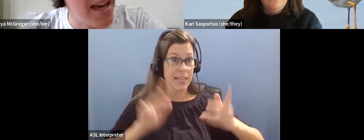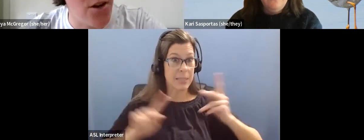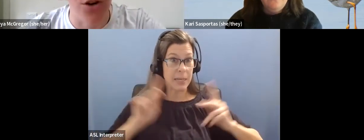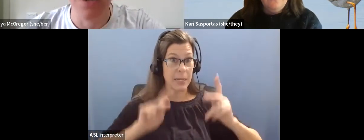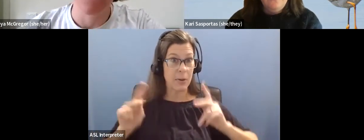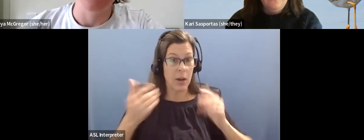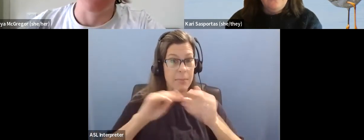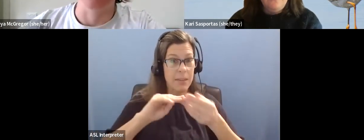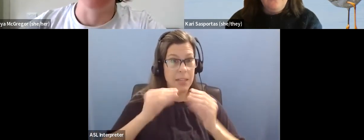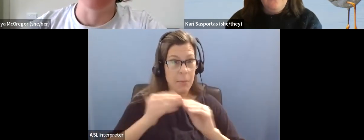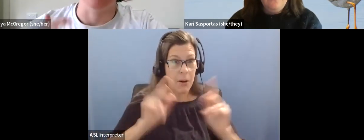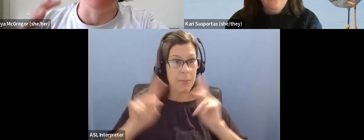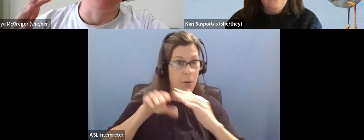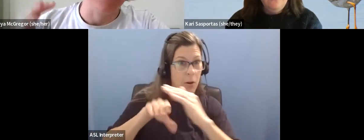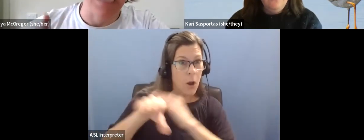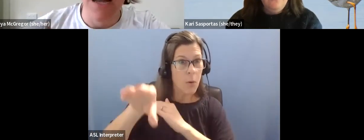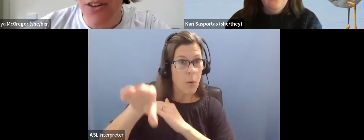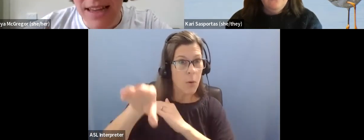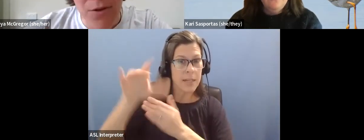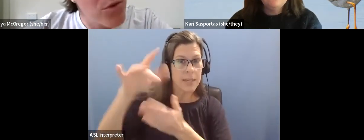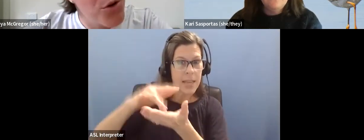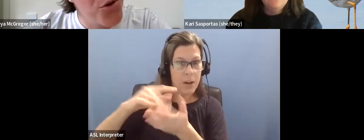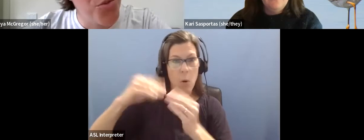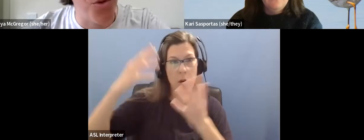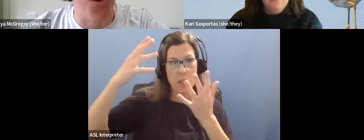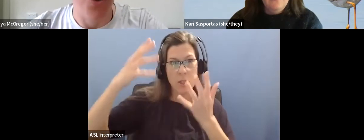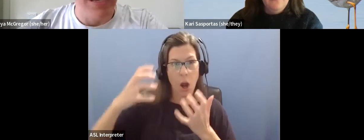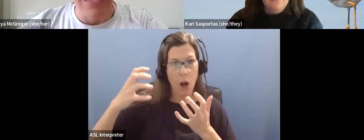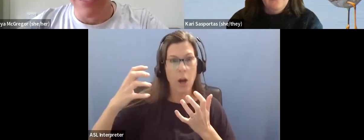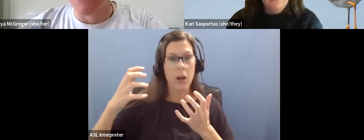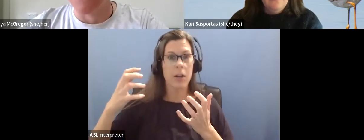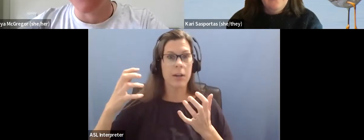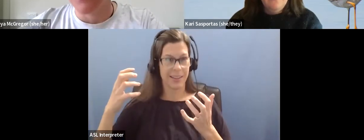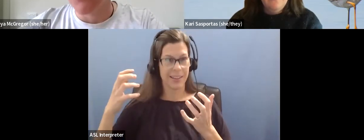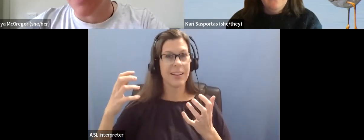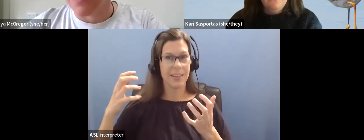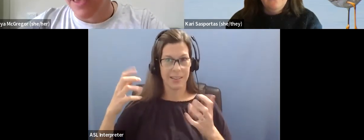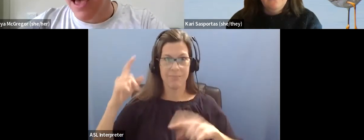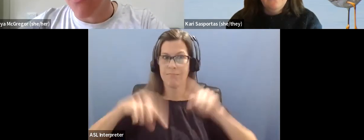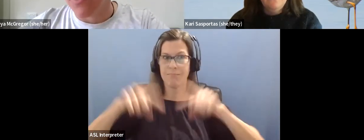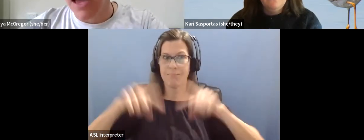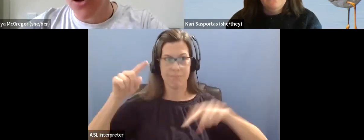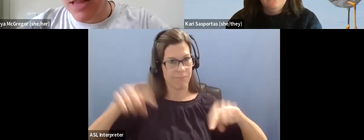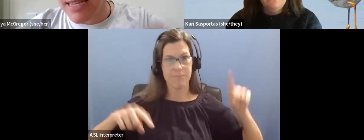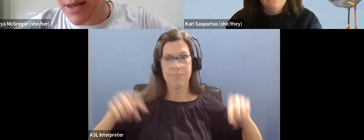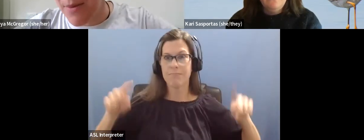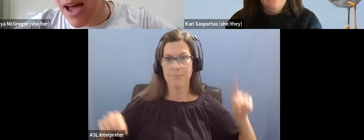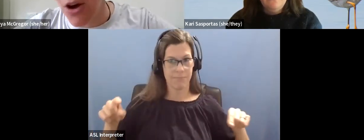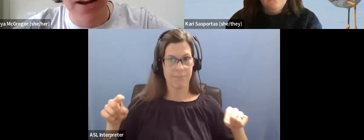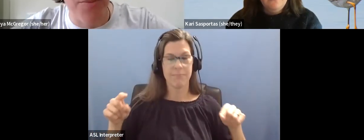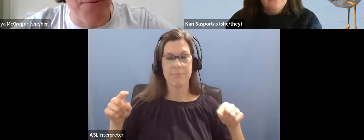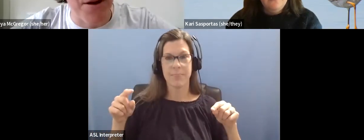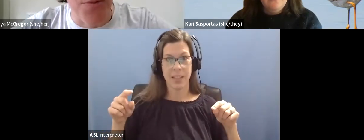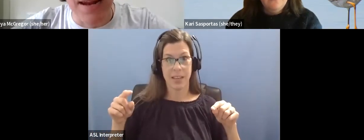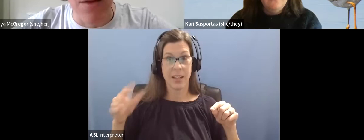that day, or, um, it's a bit darker in that room, or, um, maybe they have, I know there's some,